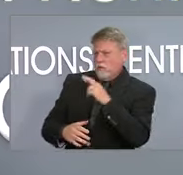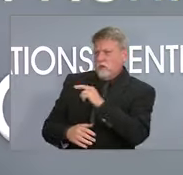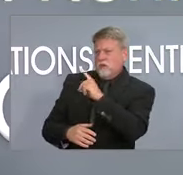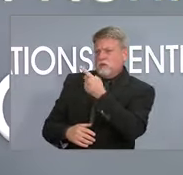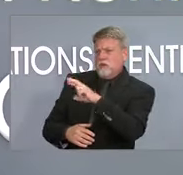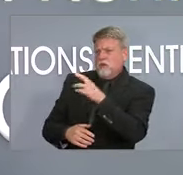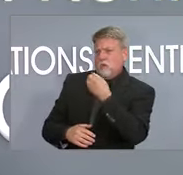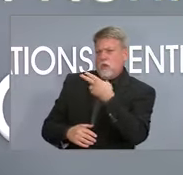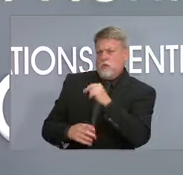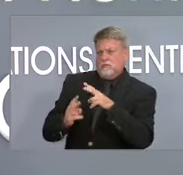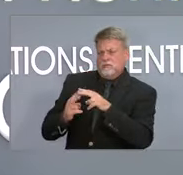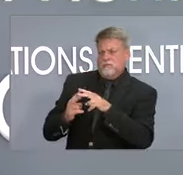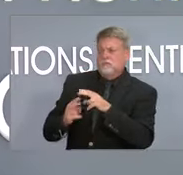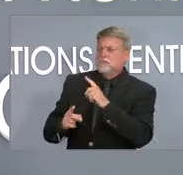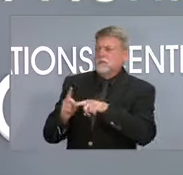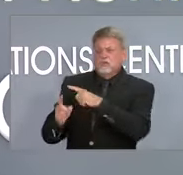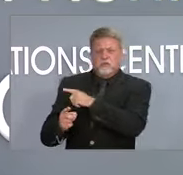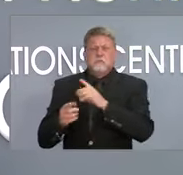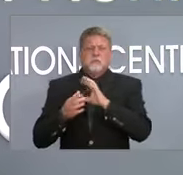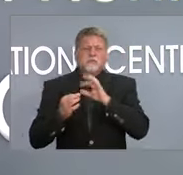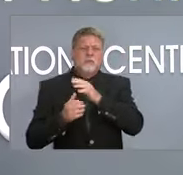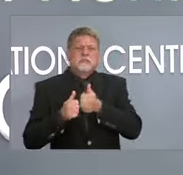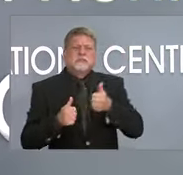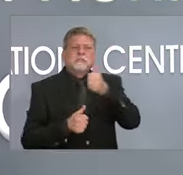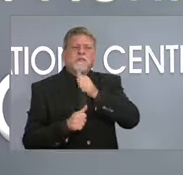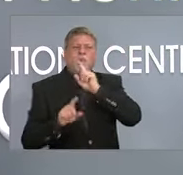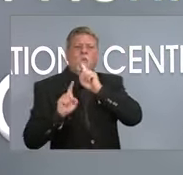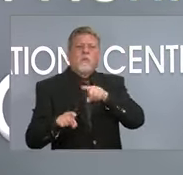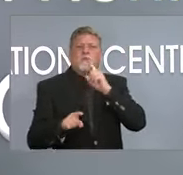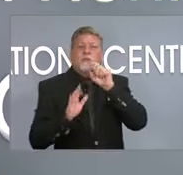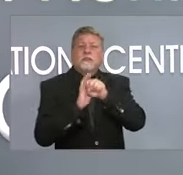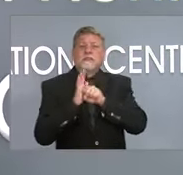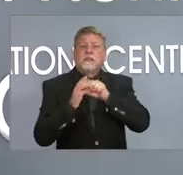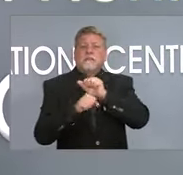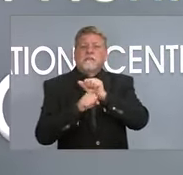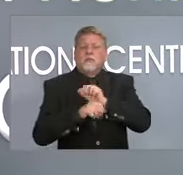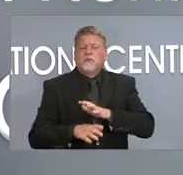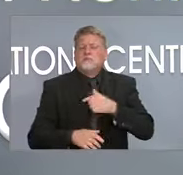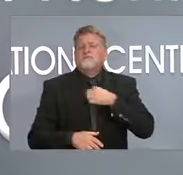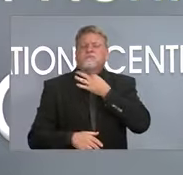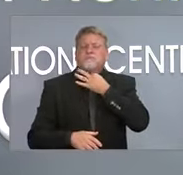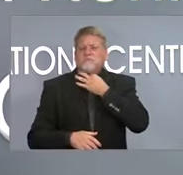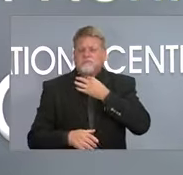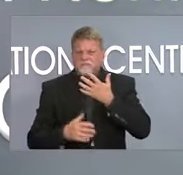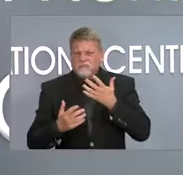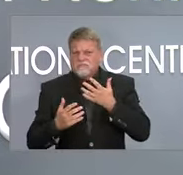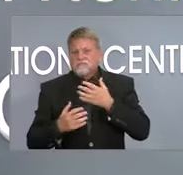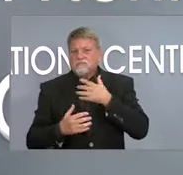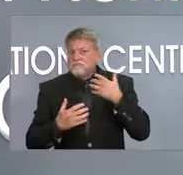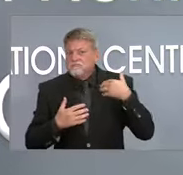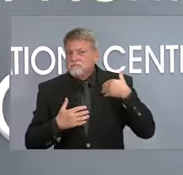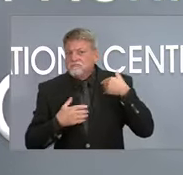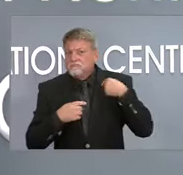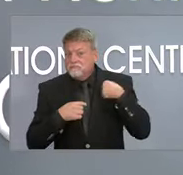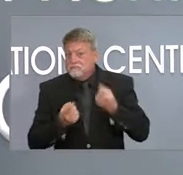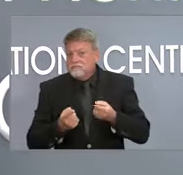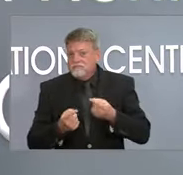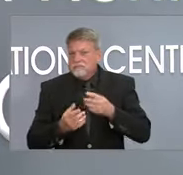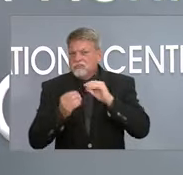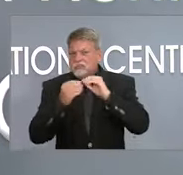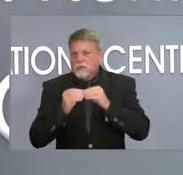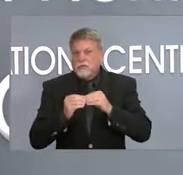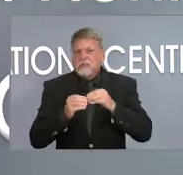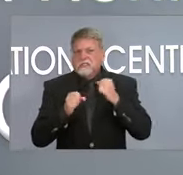the executive order for vaccinating state employees? Can you just sort of walk us through some of the numbers and which